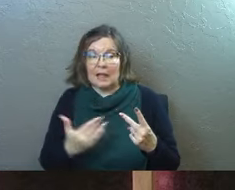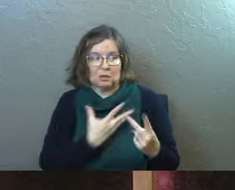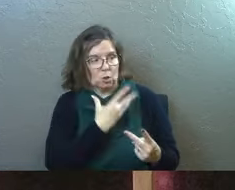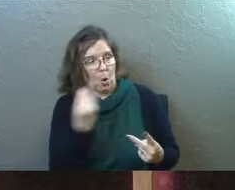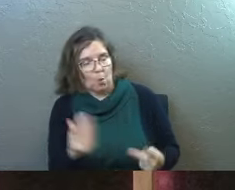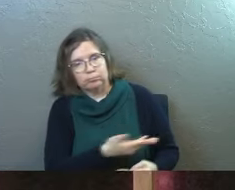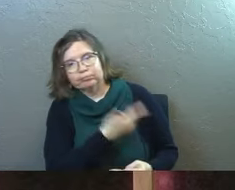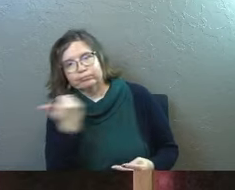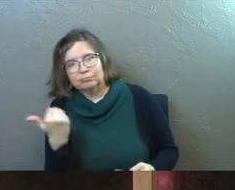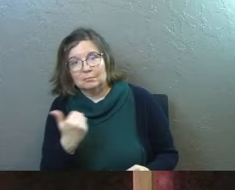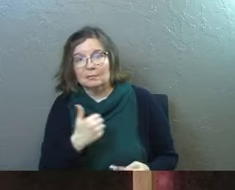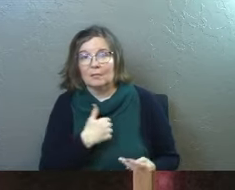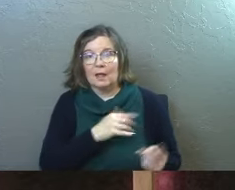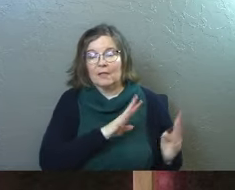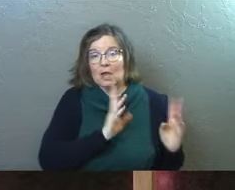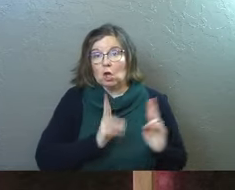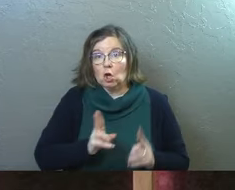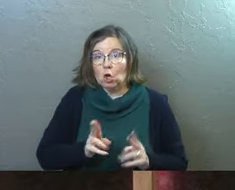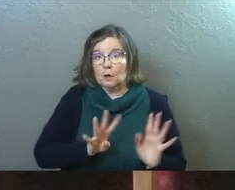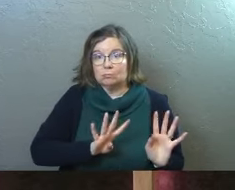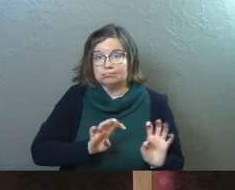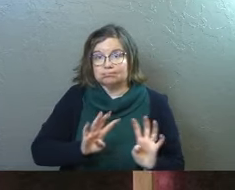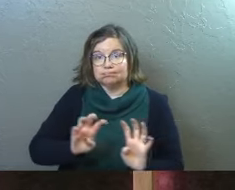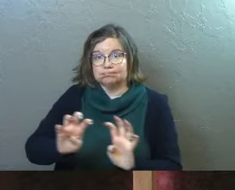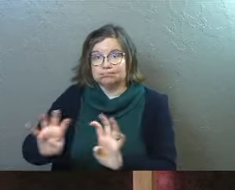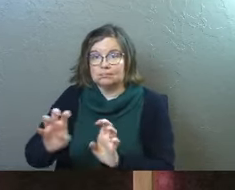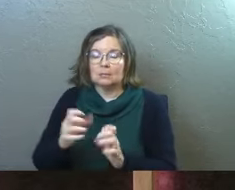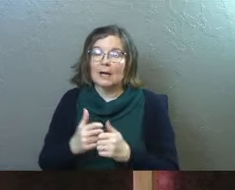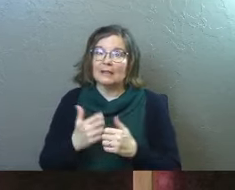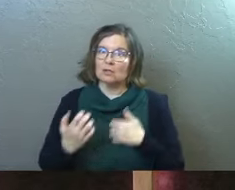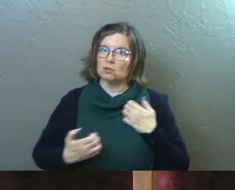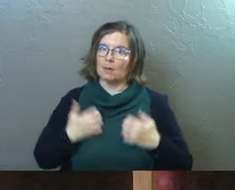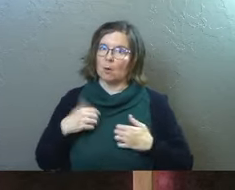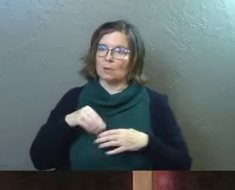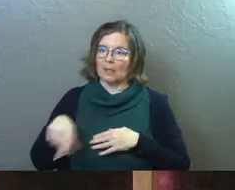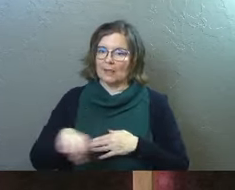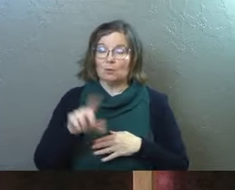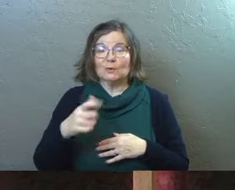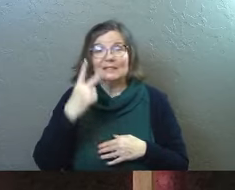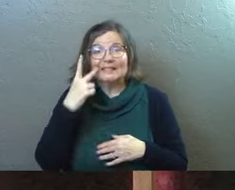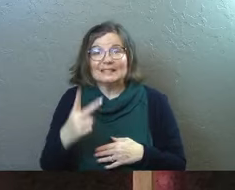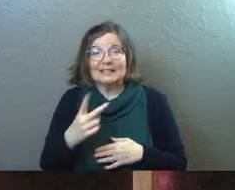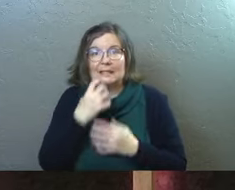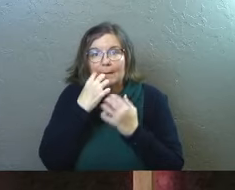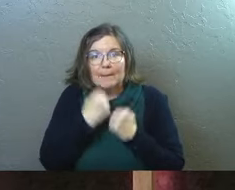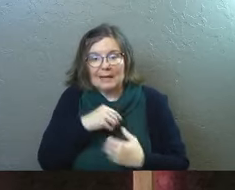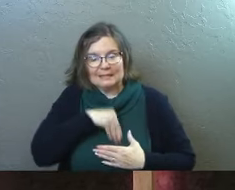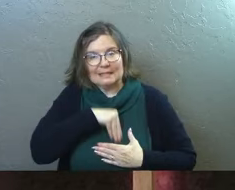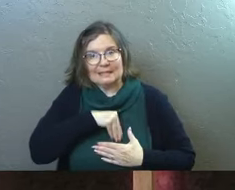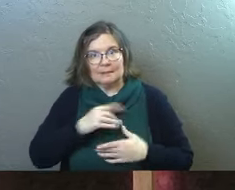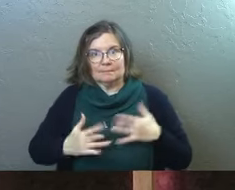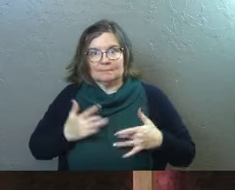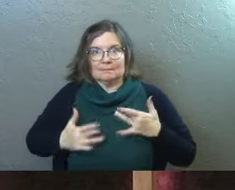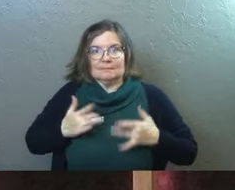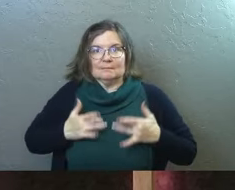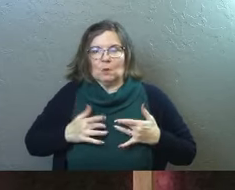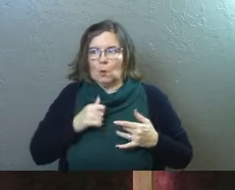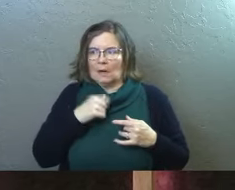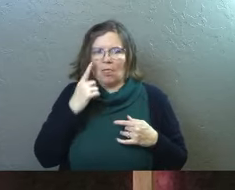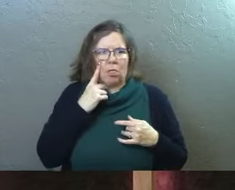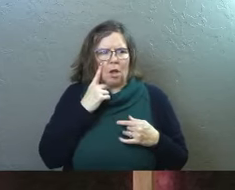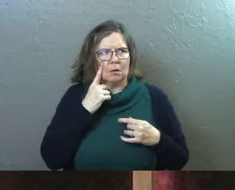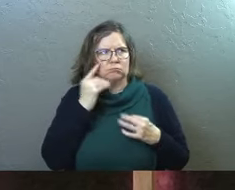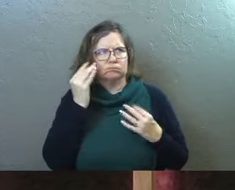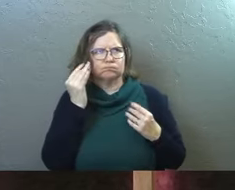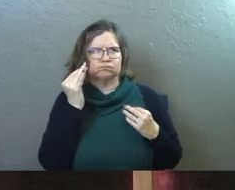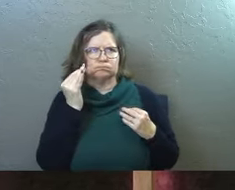let's go. And it says that they hurried there. Again, there's emotion in them and you need to see the passion that's in them. Like, we're not going to think about it.